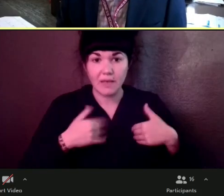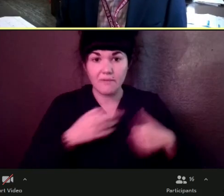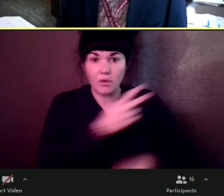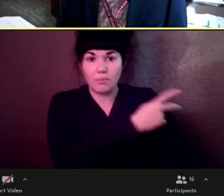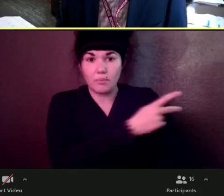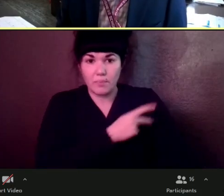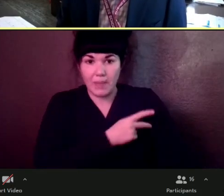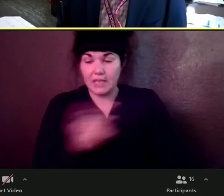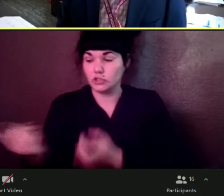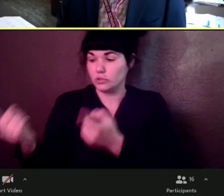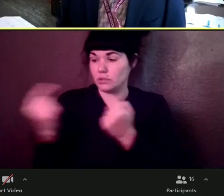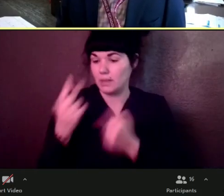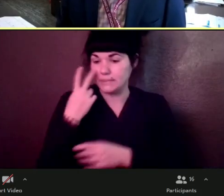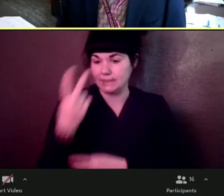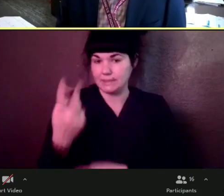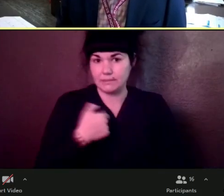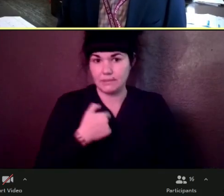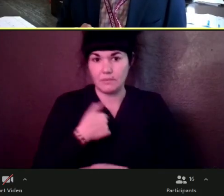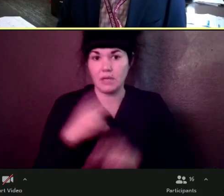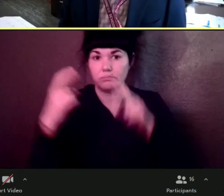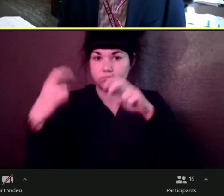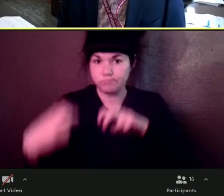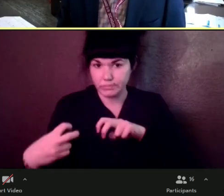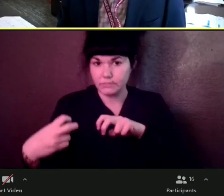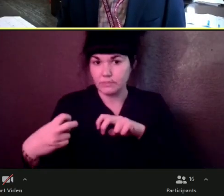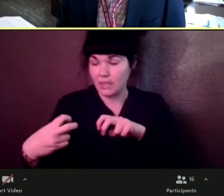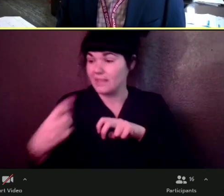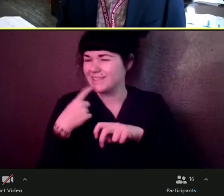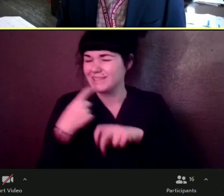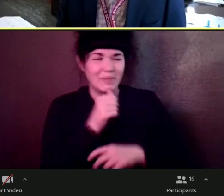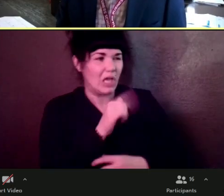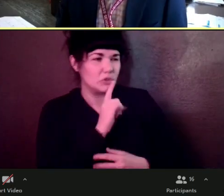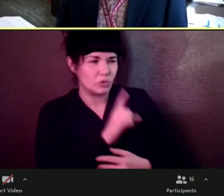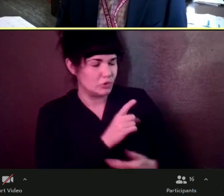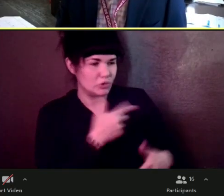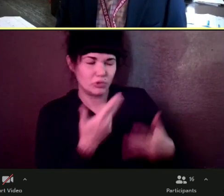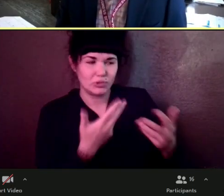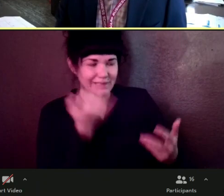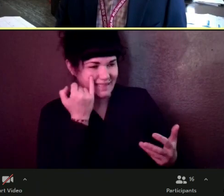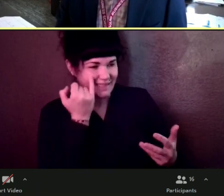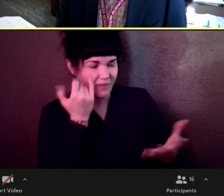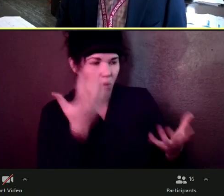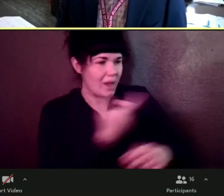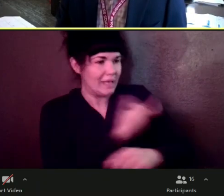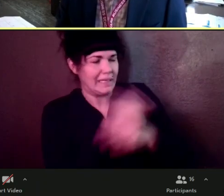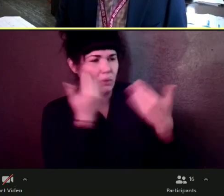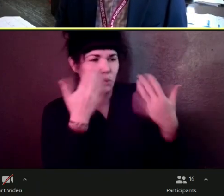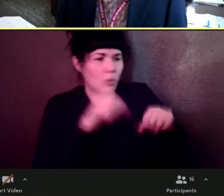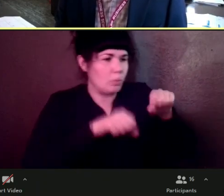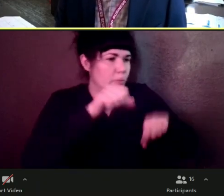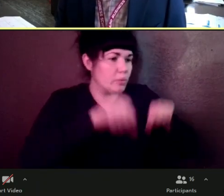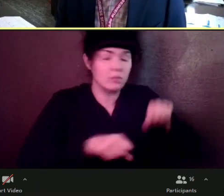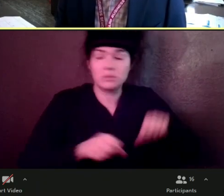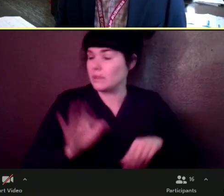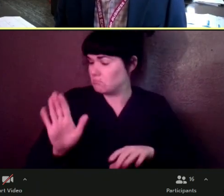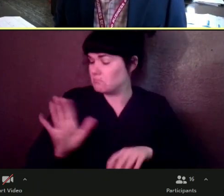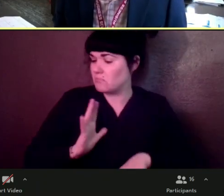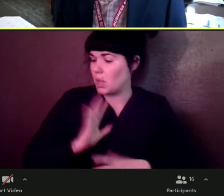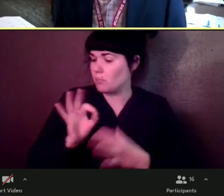healthcare provider, um, to go sit with them and, and answer, answer questions. You know, what, what,